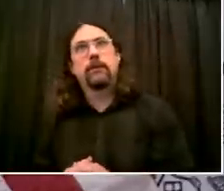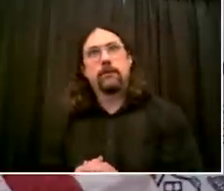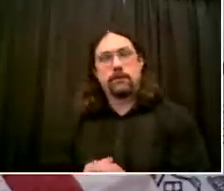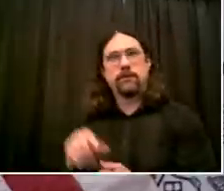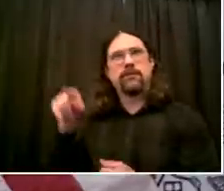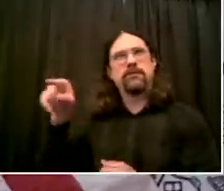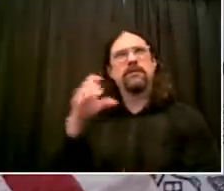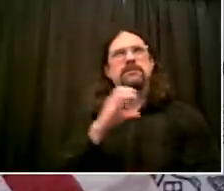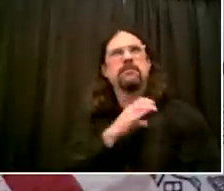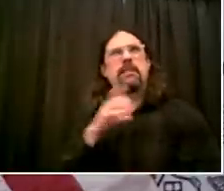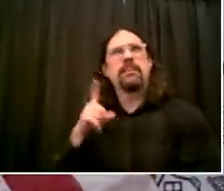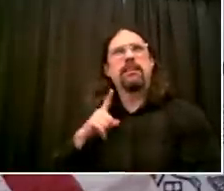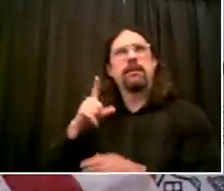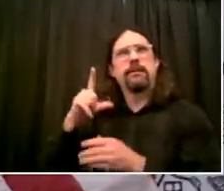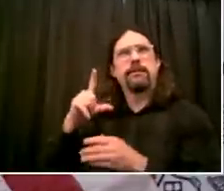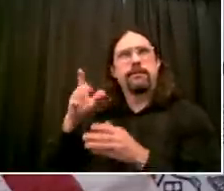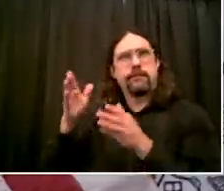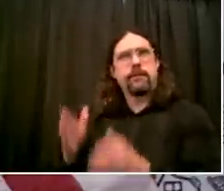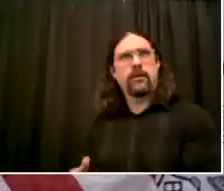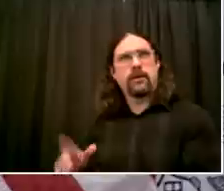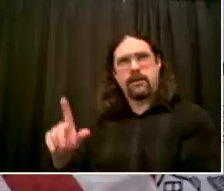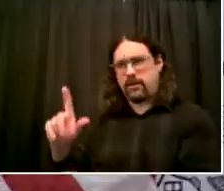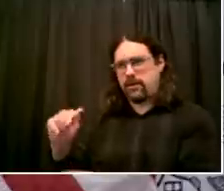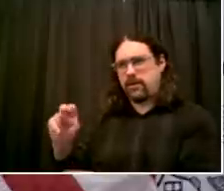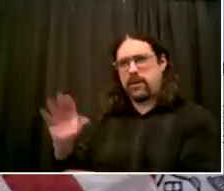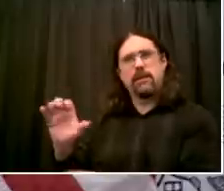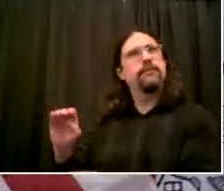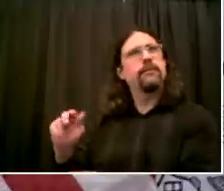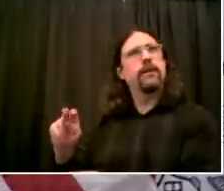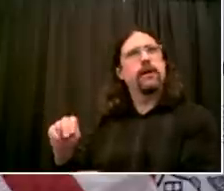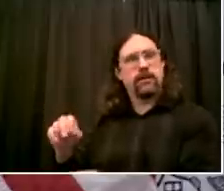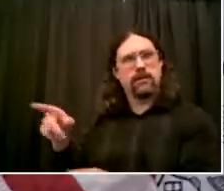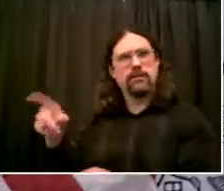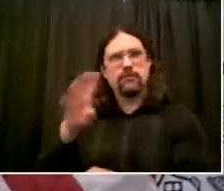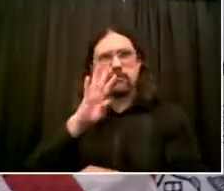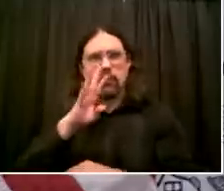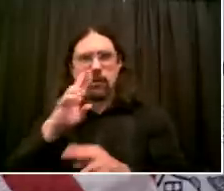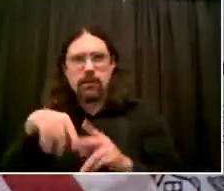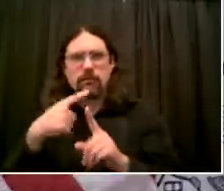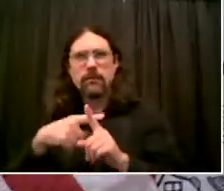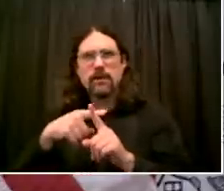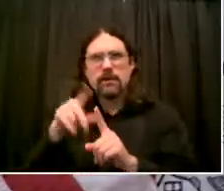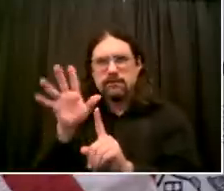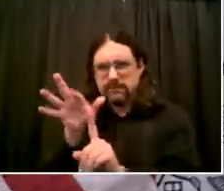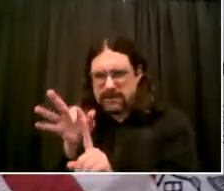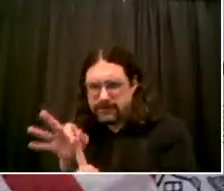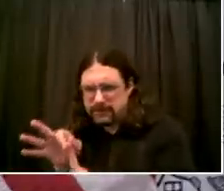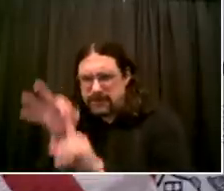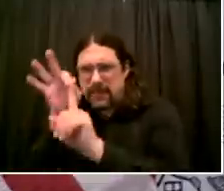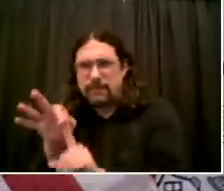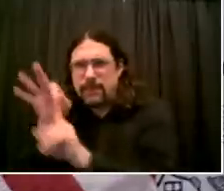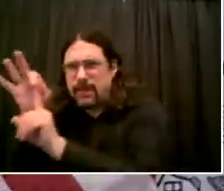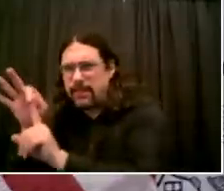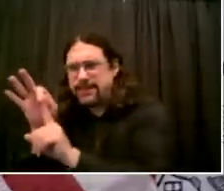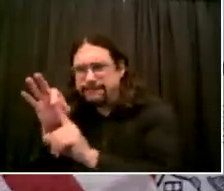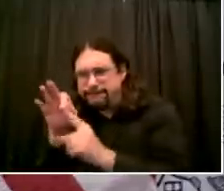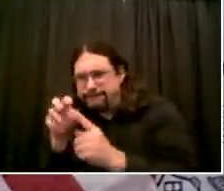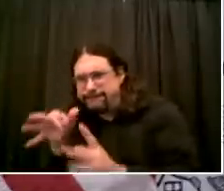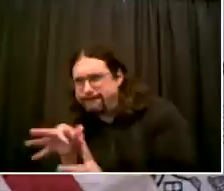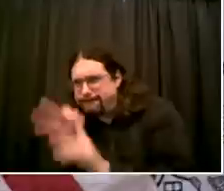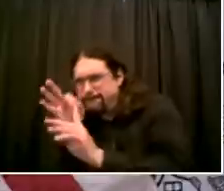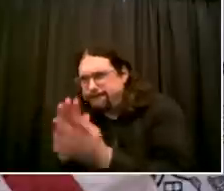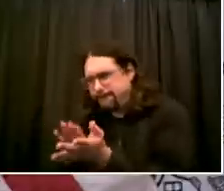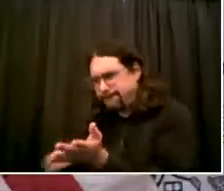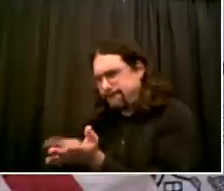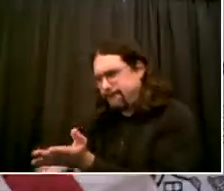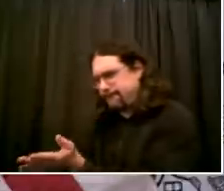on this closely in the last few days and been in constant touch with our police commissioner. And I'm now convinced